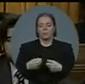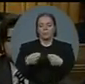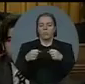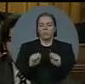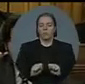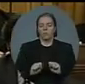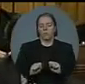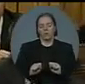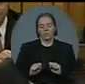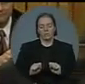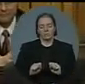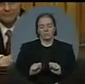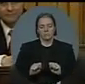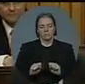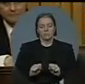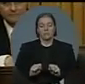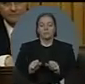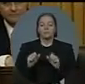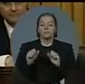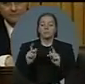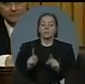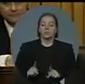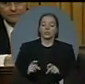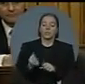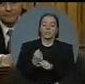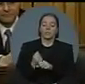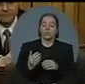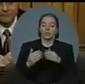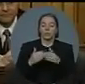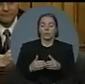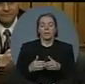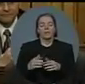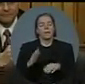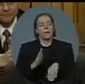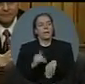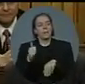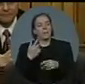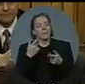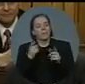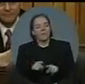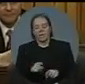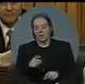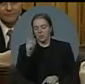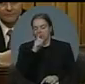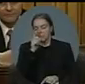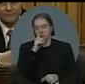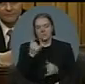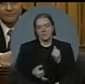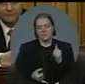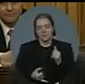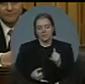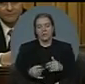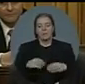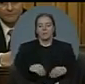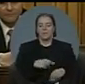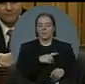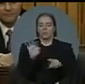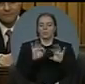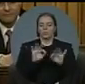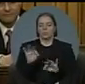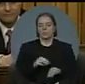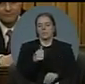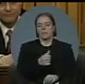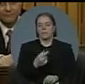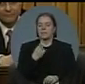The policy will legalize cherry-picking, allowing the minister to choose immigrants with unfettered and final